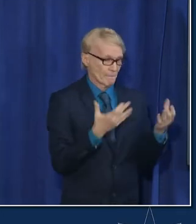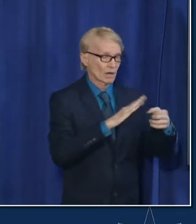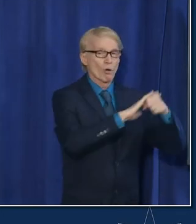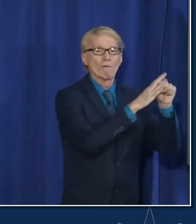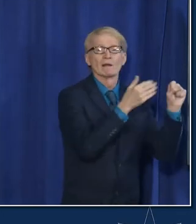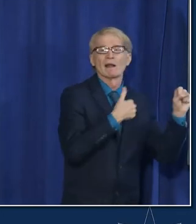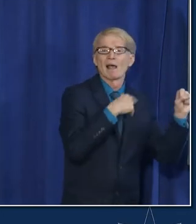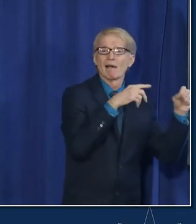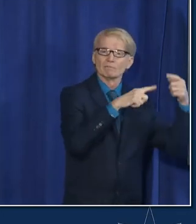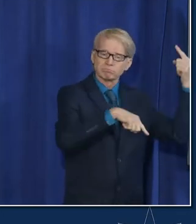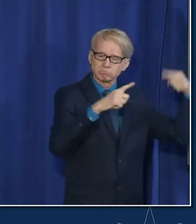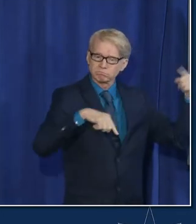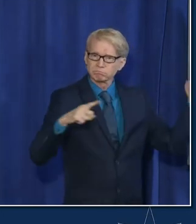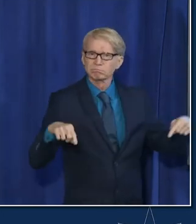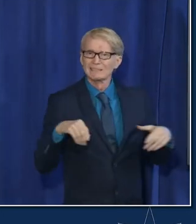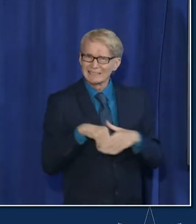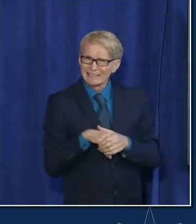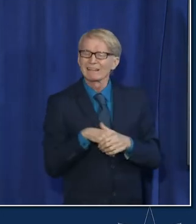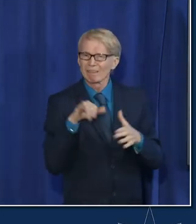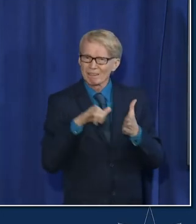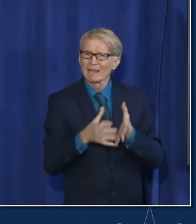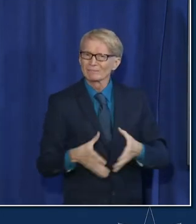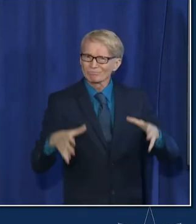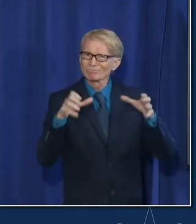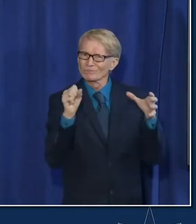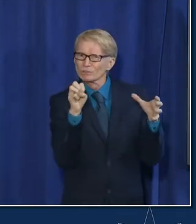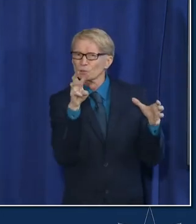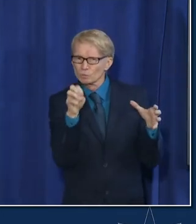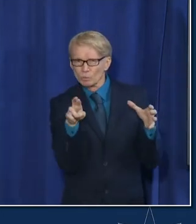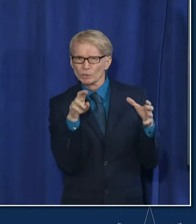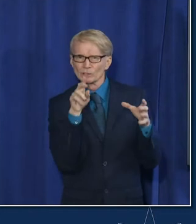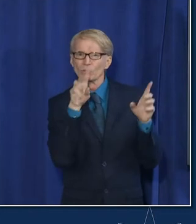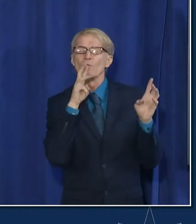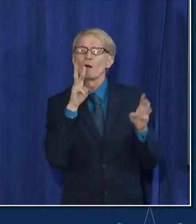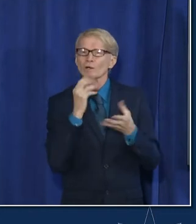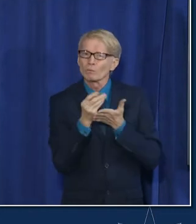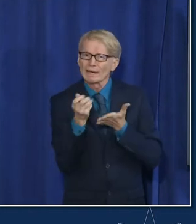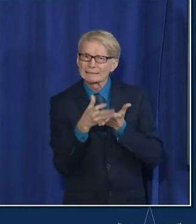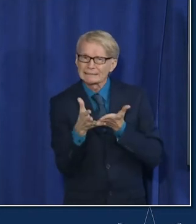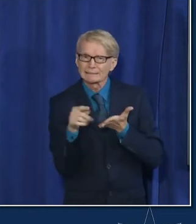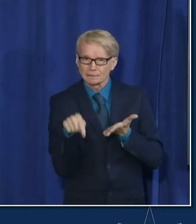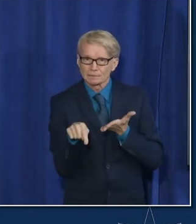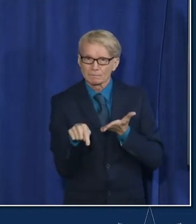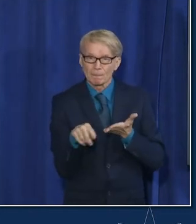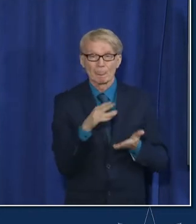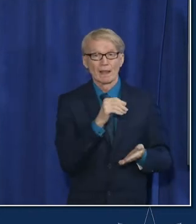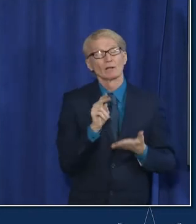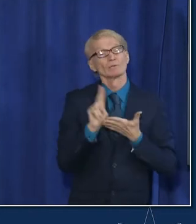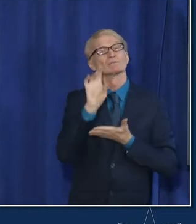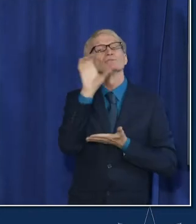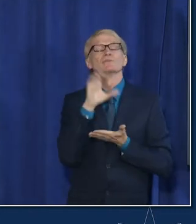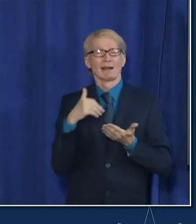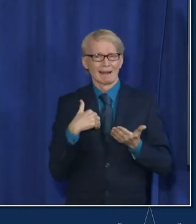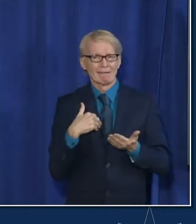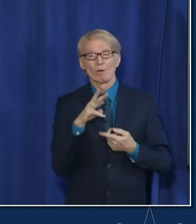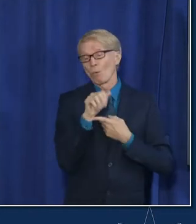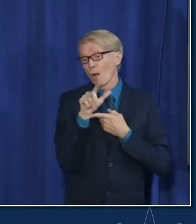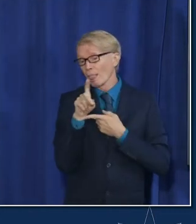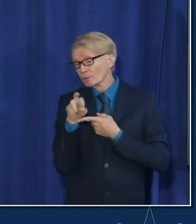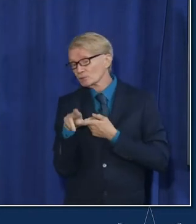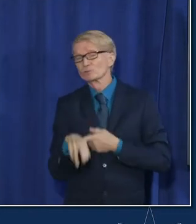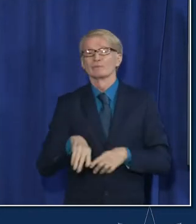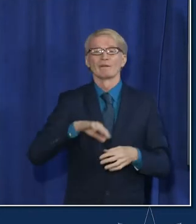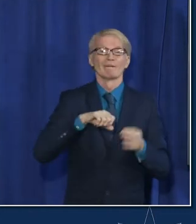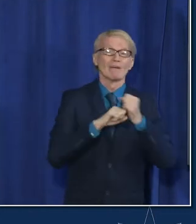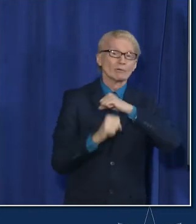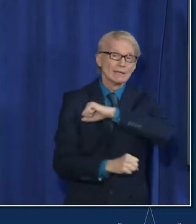in in this case the uh discovery partner institute at university of illinois at chicago is the main partner here the walder foundation really